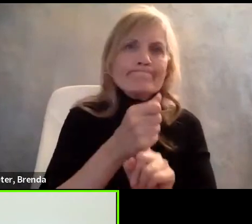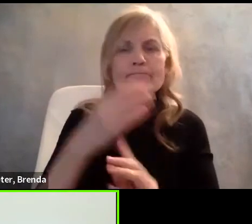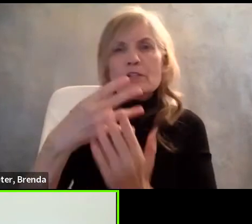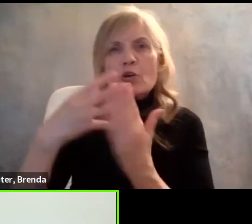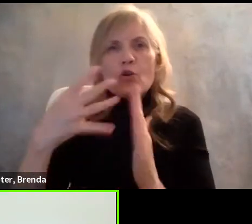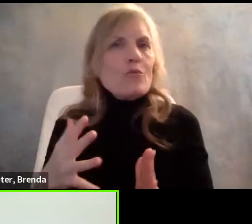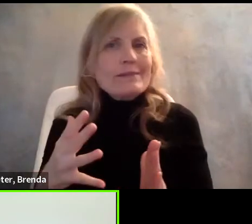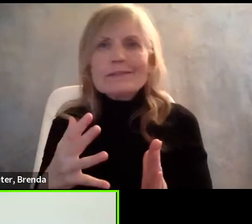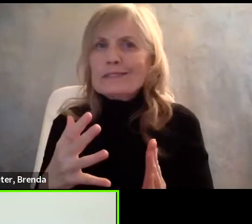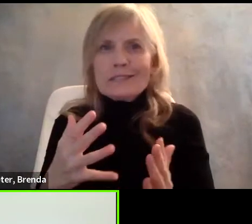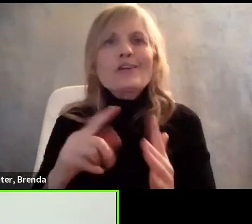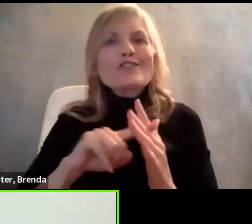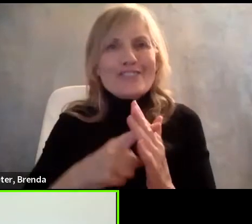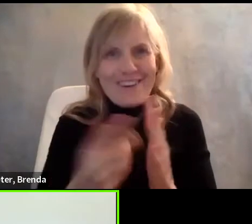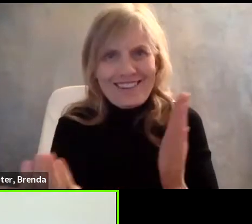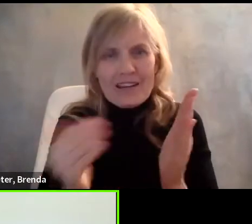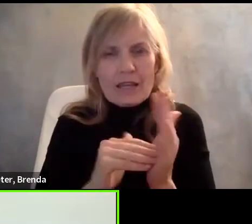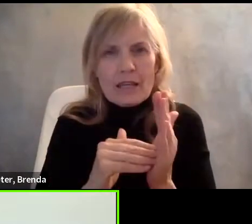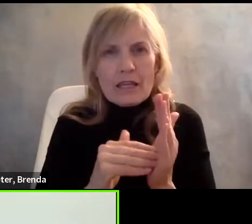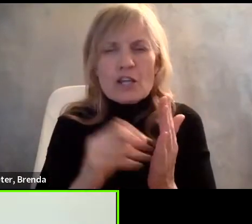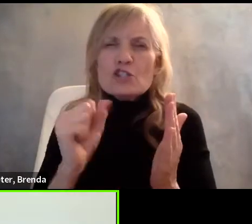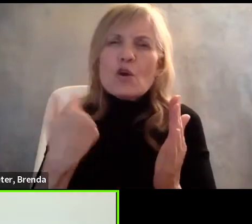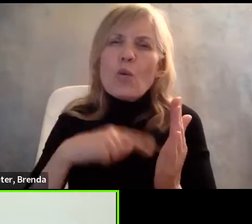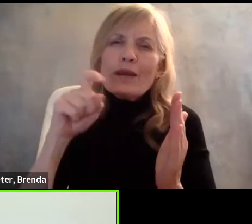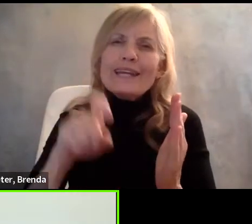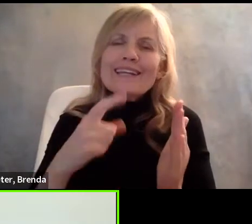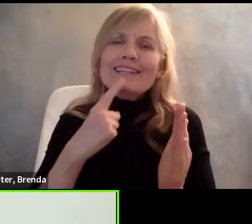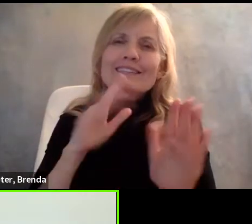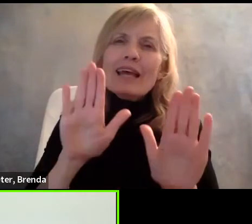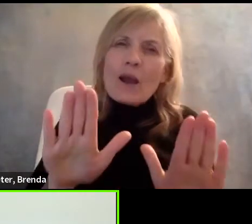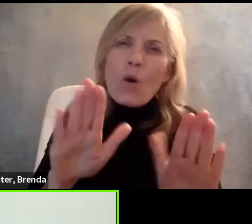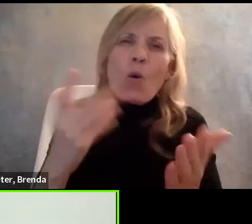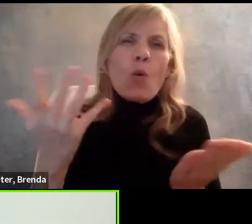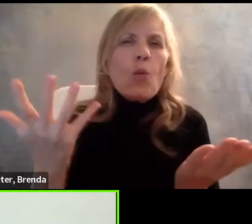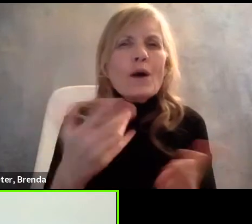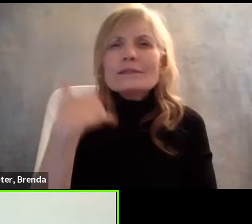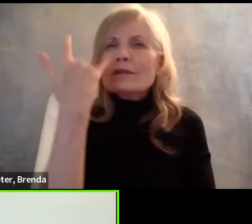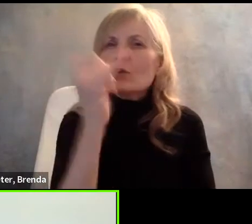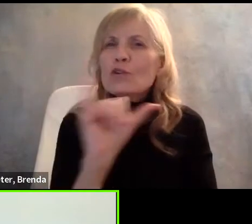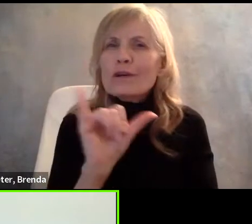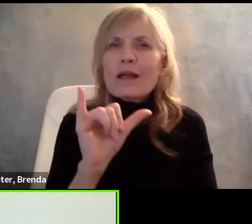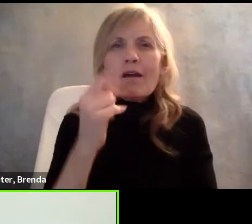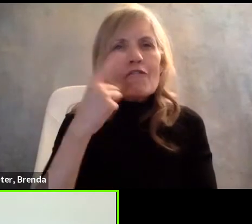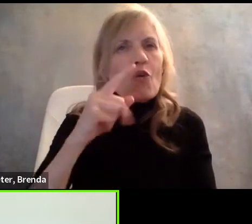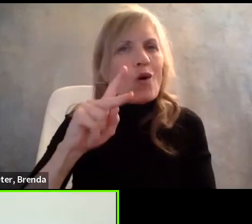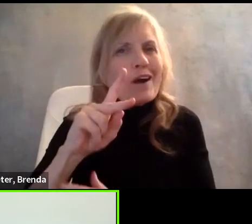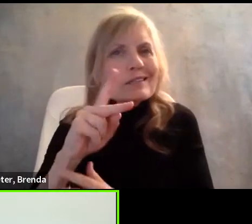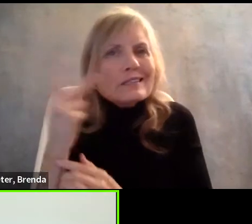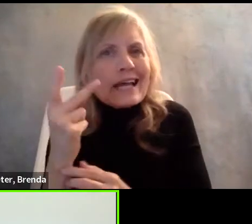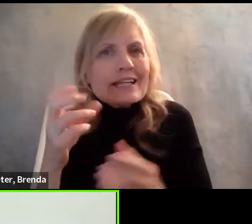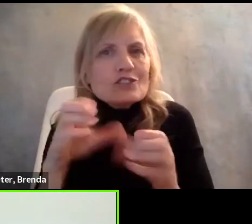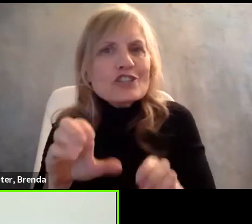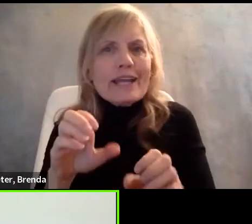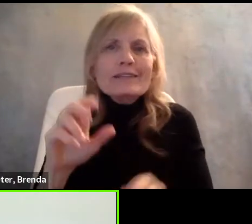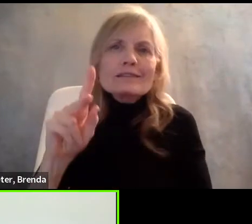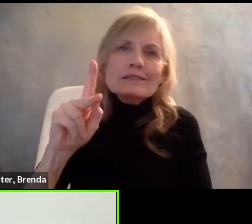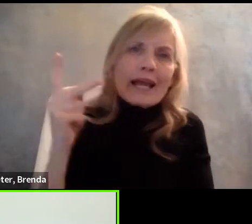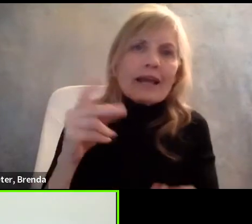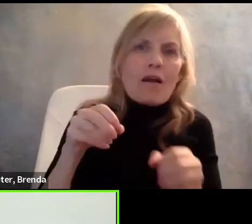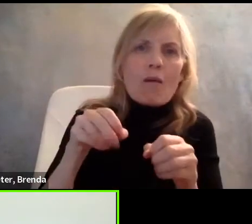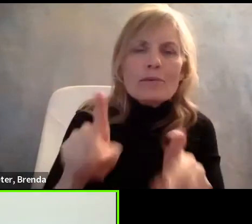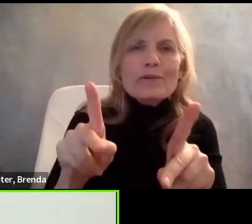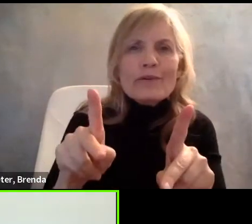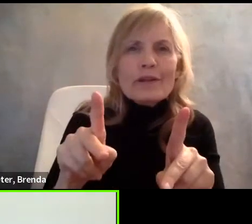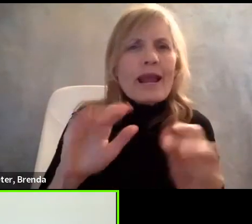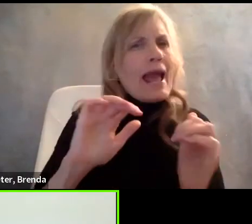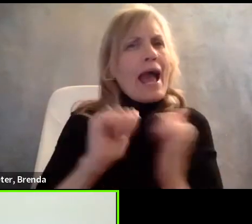it look like when we provide second chances and how do we interpret gaps of employment, but also the fact that